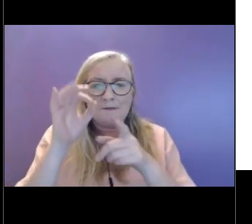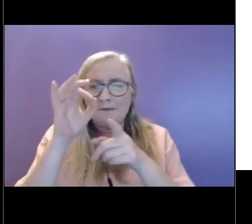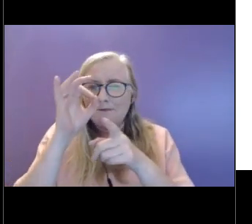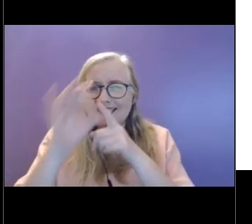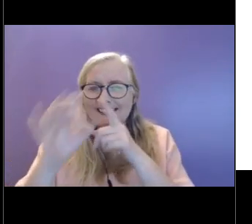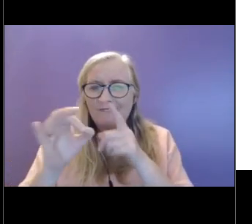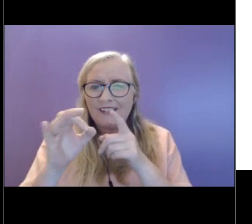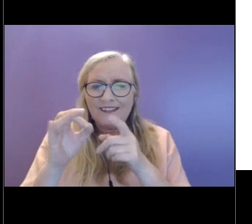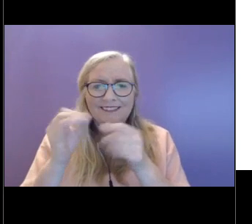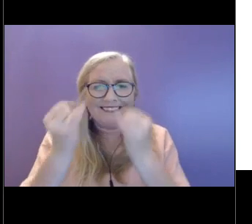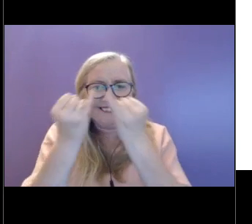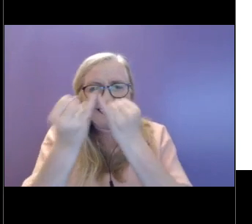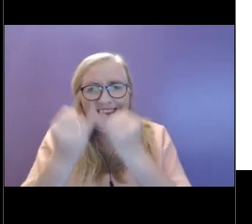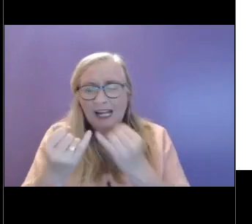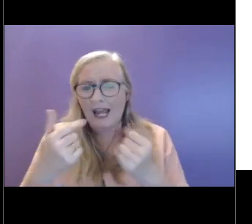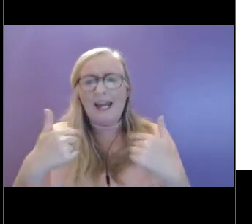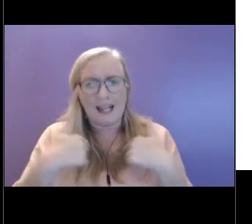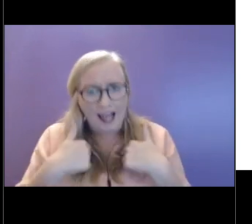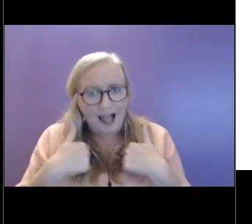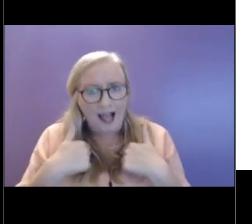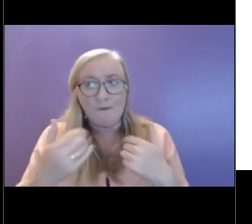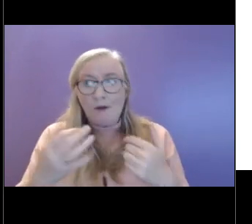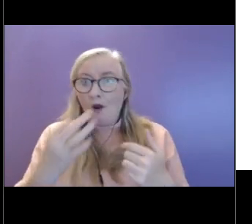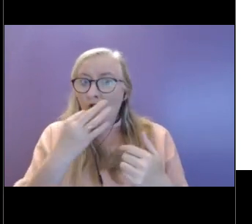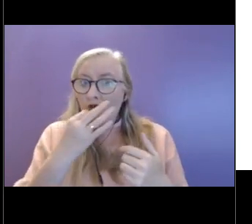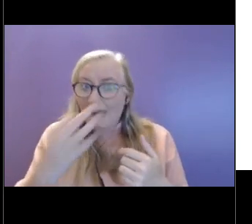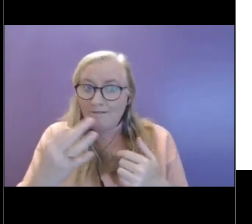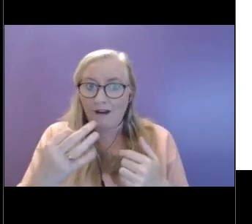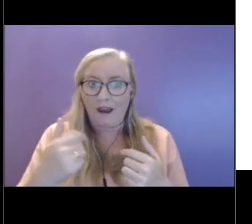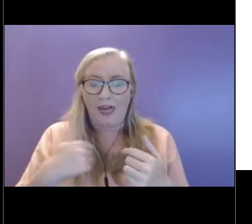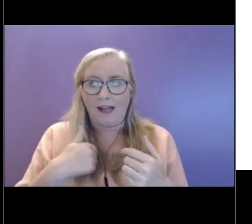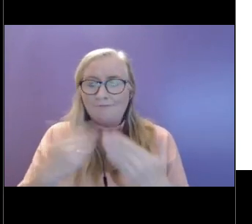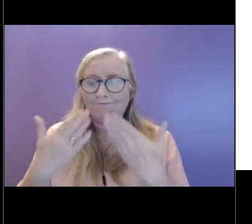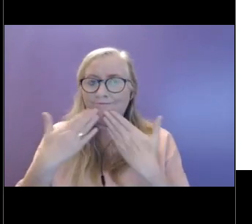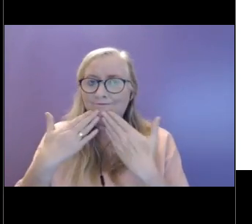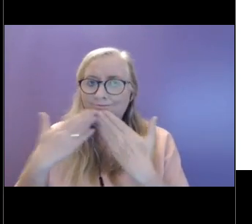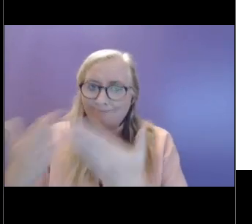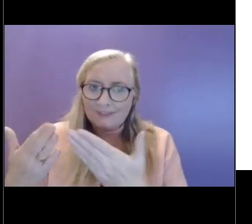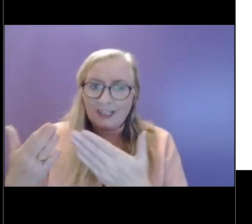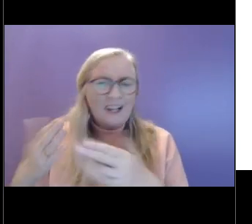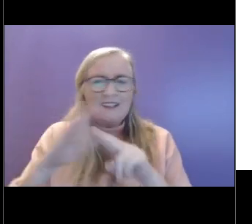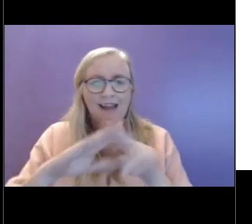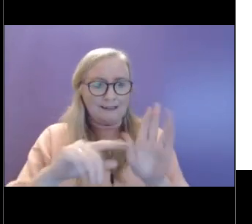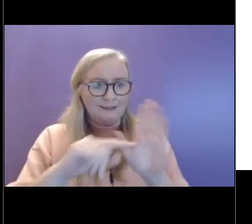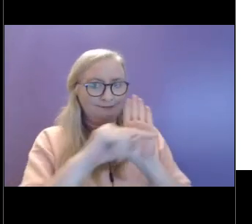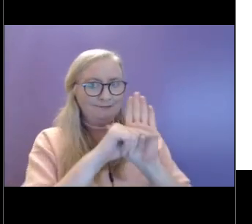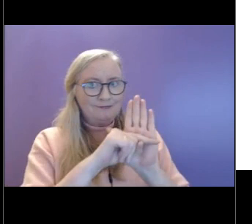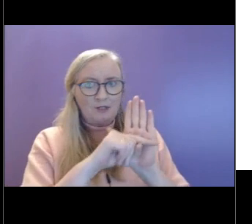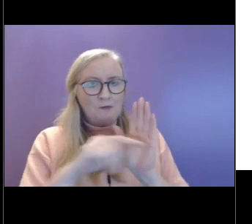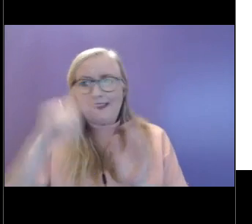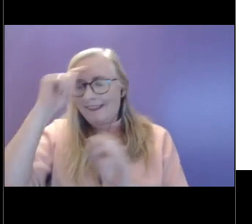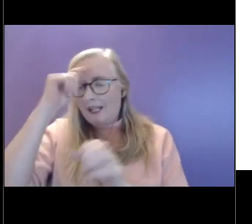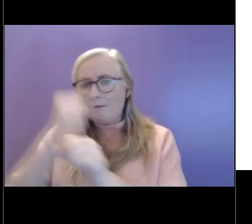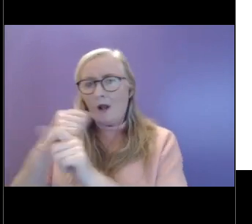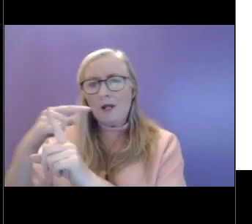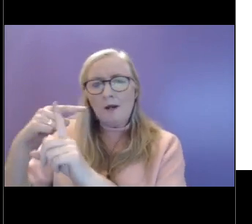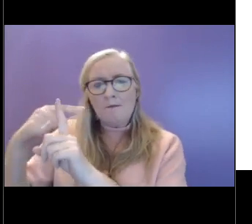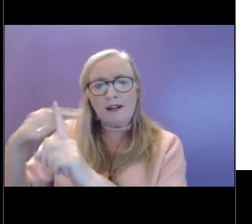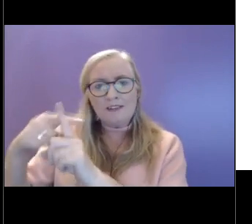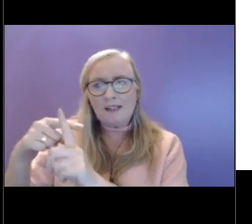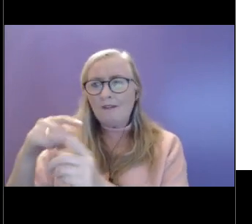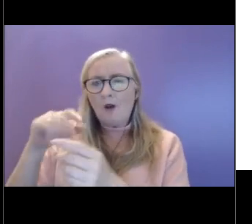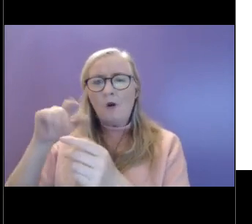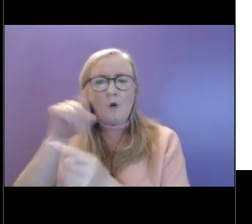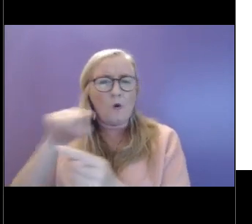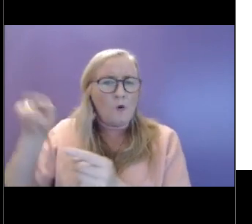are beneficial or that you're grateful for. And so rather than being kind of superficial, focus on people that are meaningful to you and